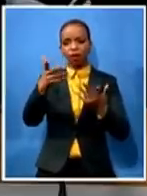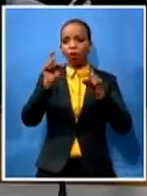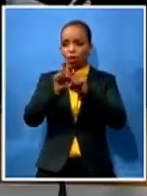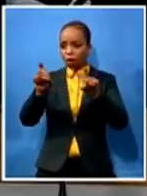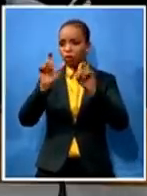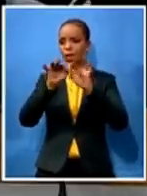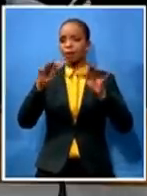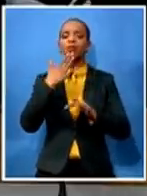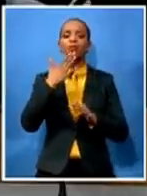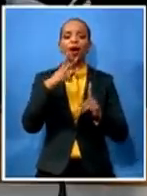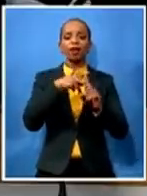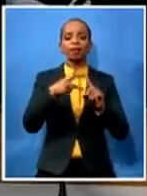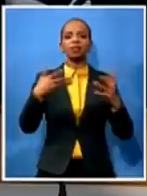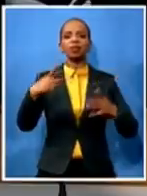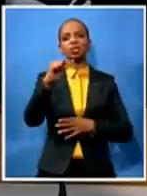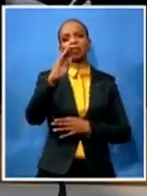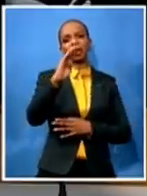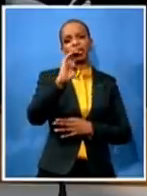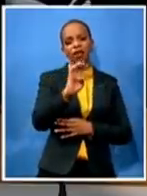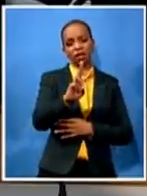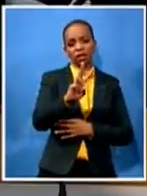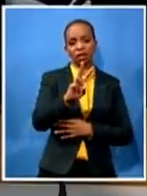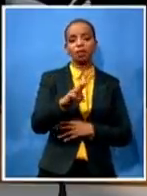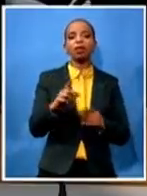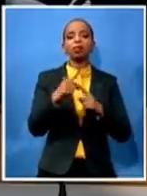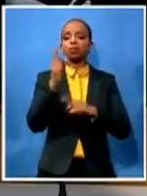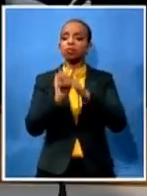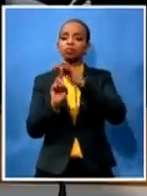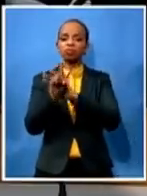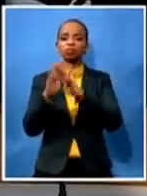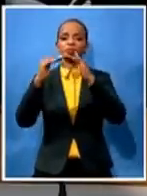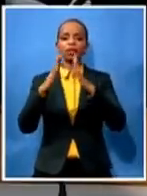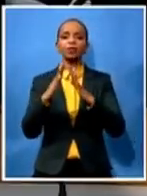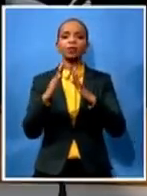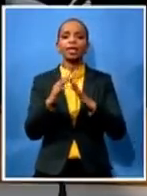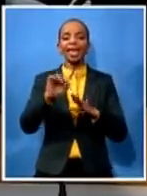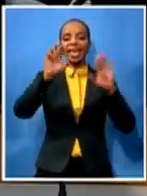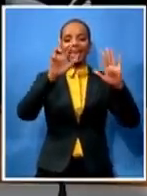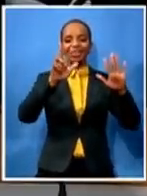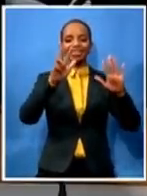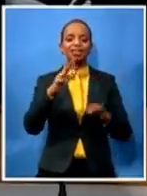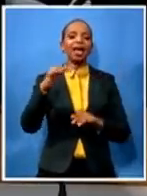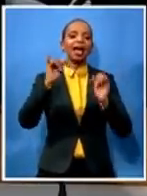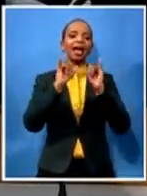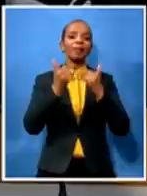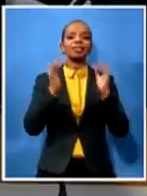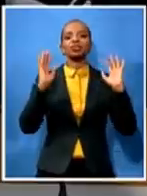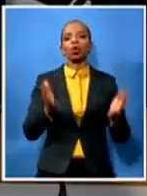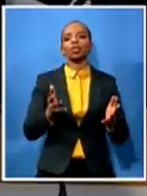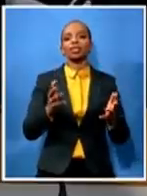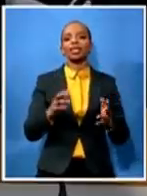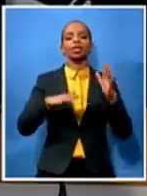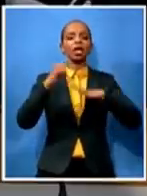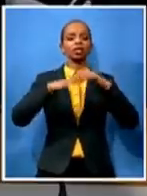in housing there were only eight companies white well established stocks and stocks that is now stefanuti